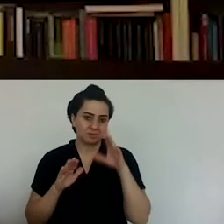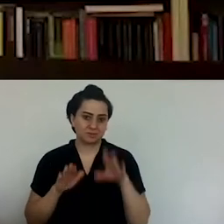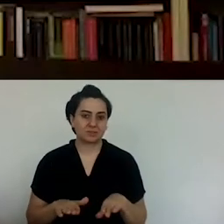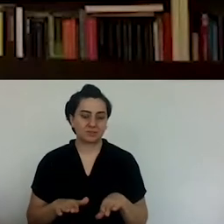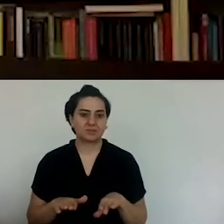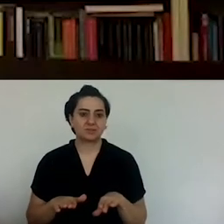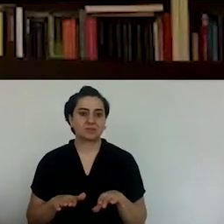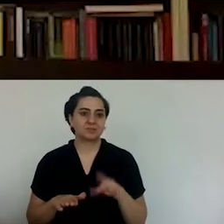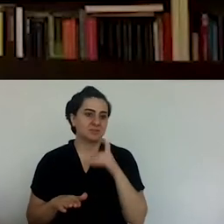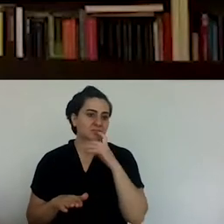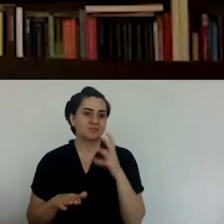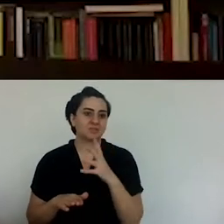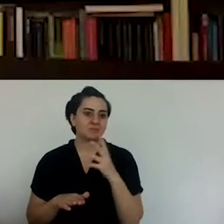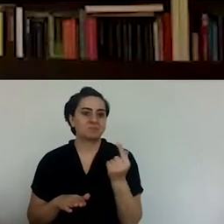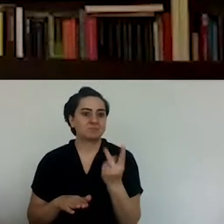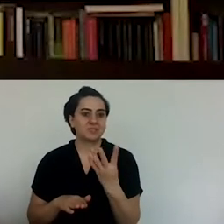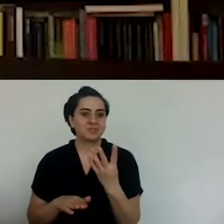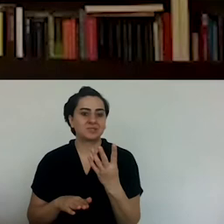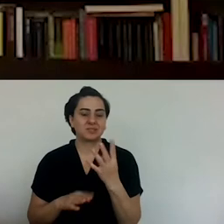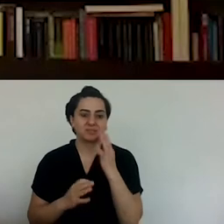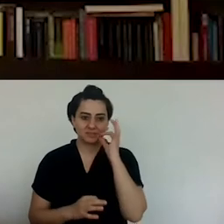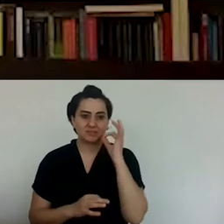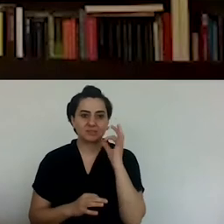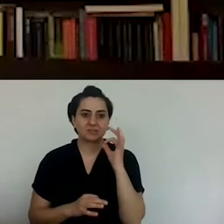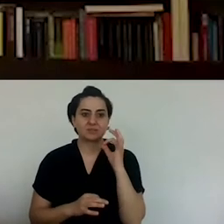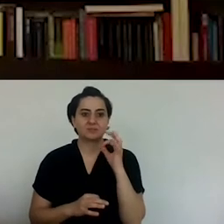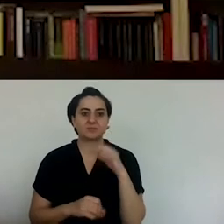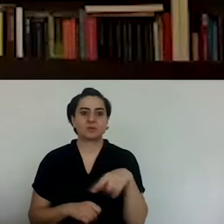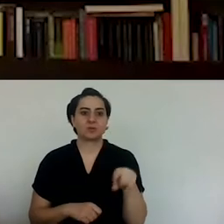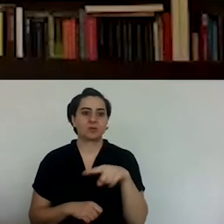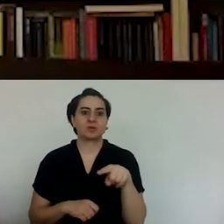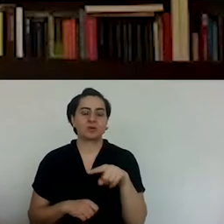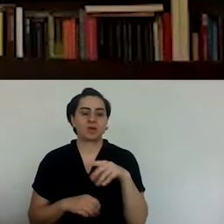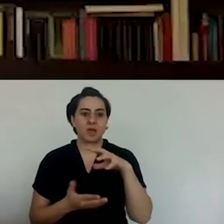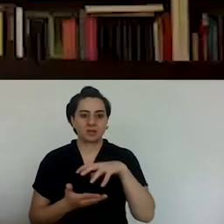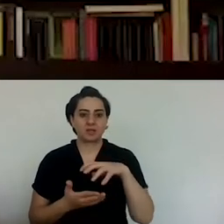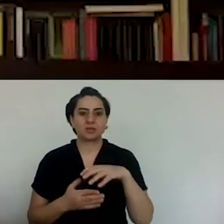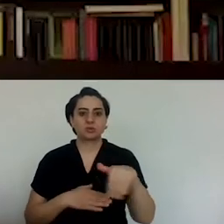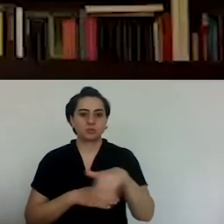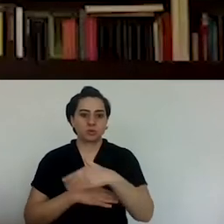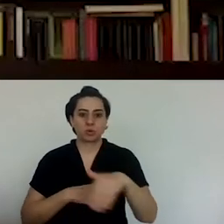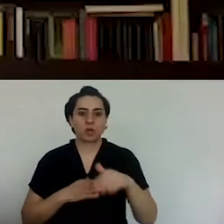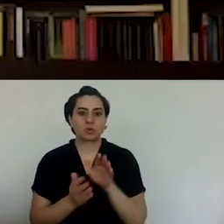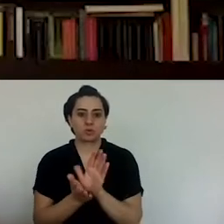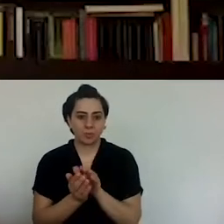There are a lot of people, there but in the wintertime, they're really lonely, they're really alone.